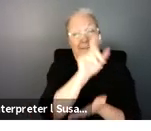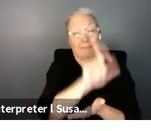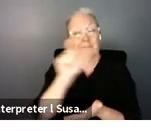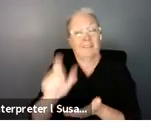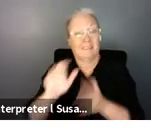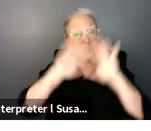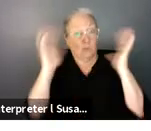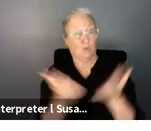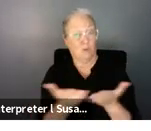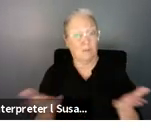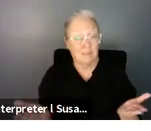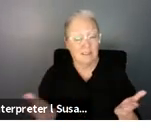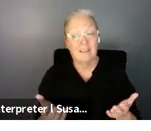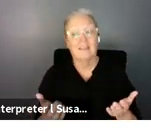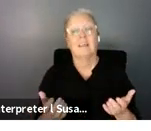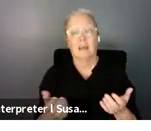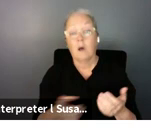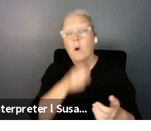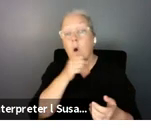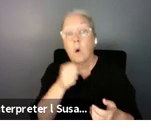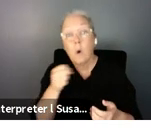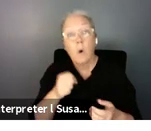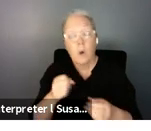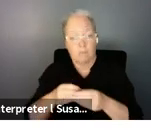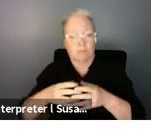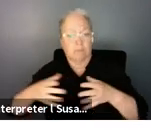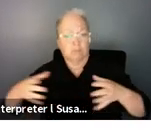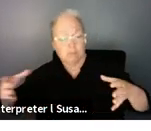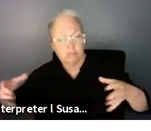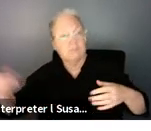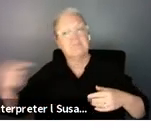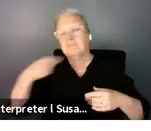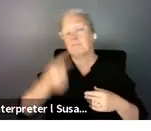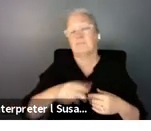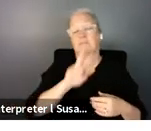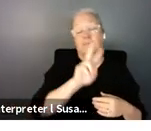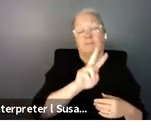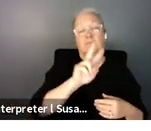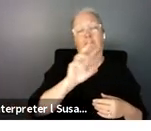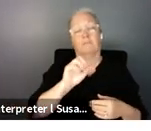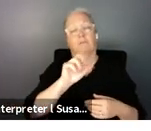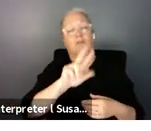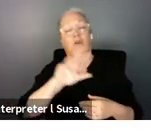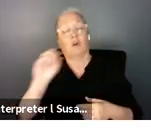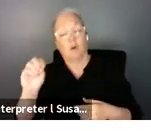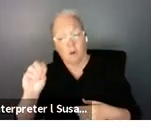heard there's increasing numbers of older people by 2030 there'll be 1.4 billion people over 60 in the world of whom